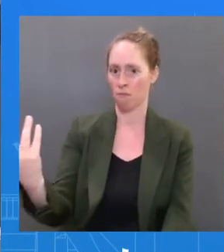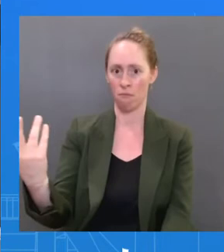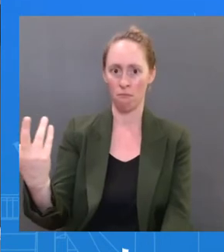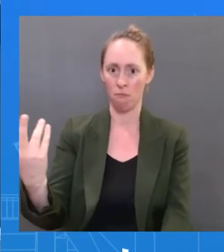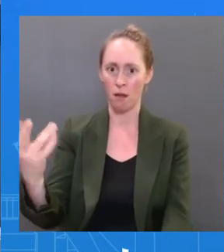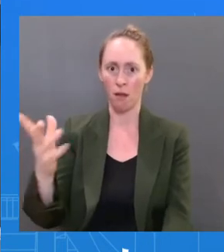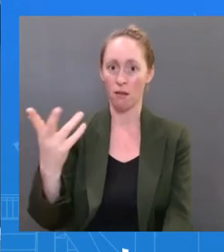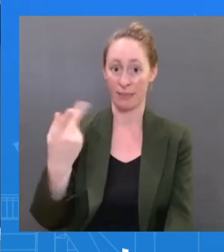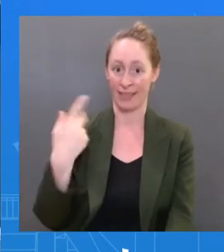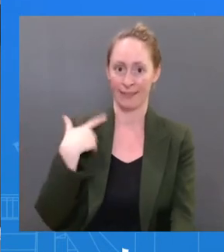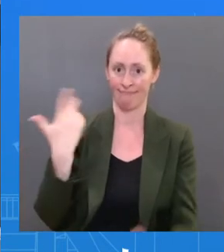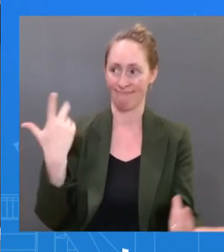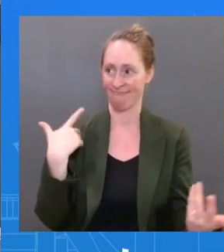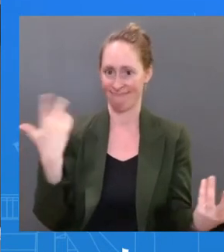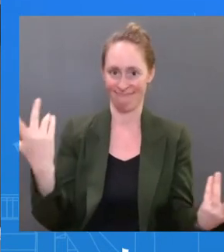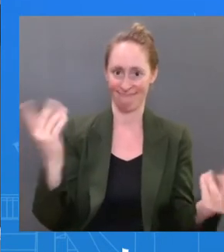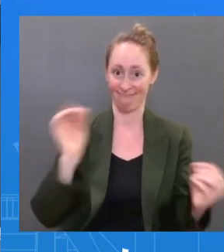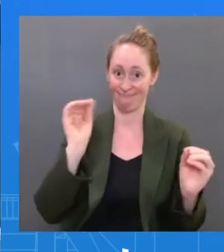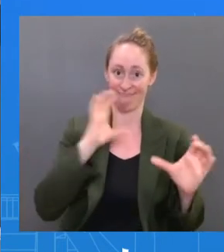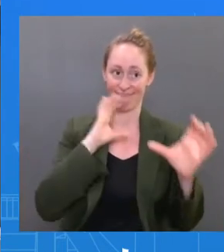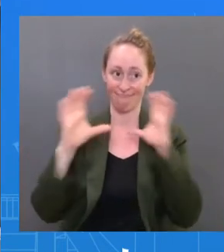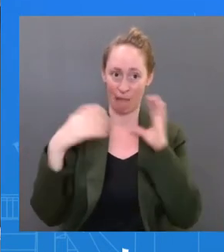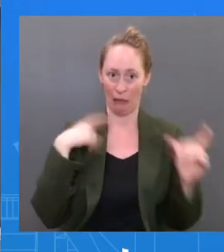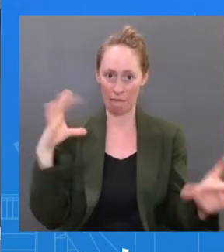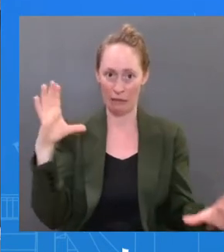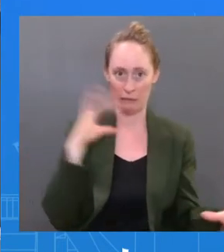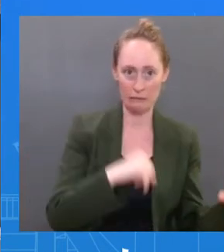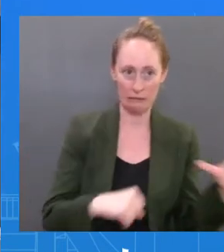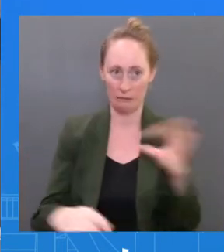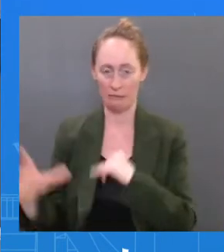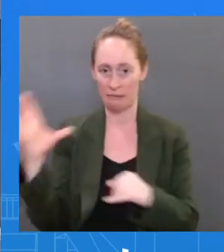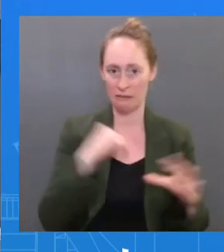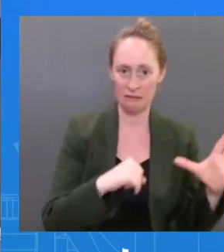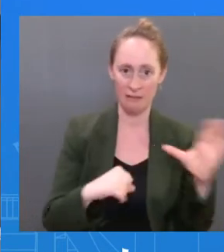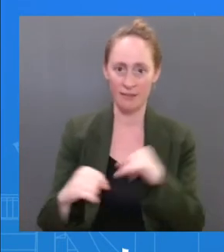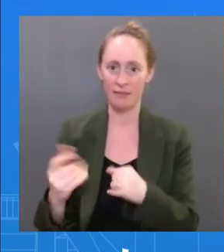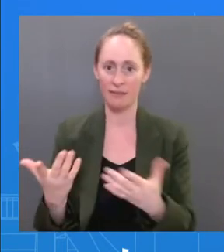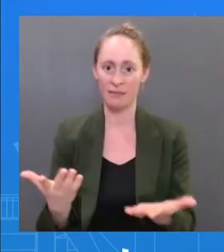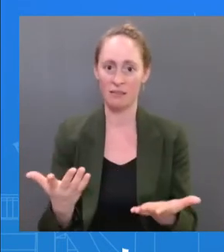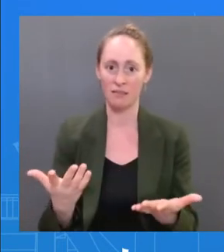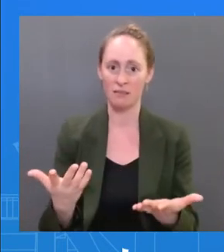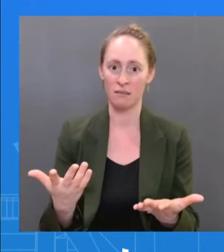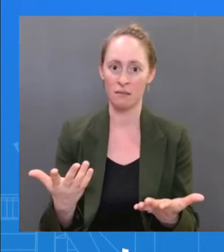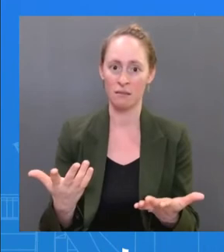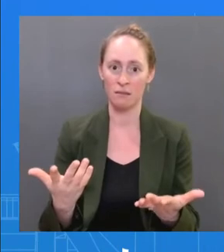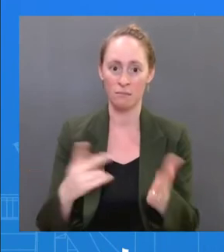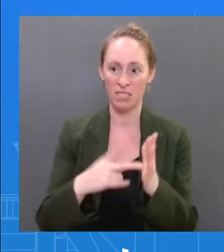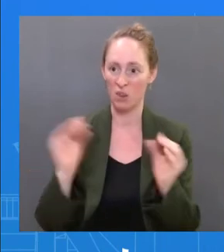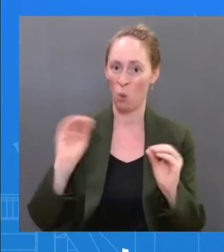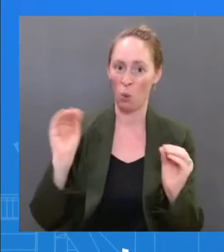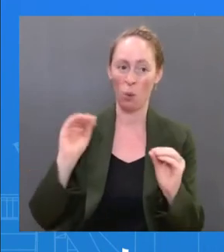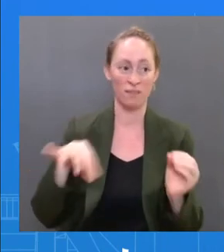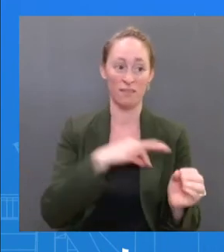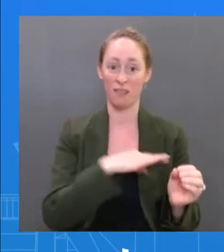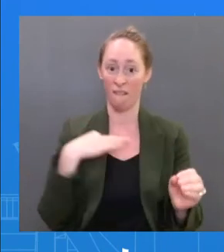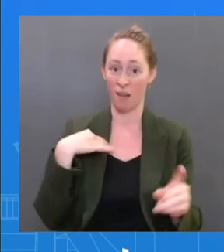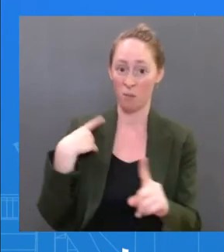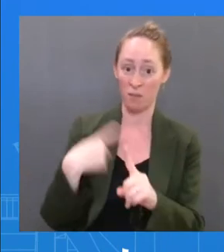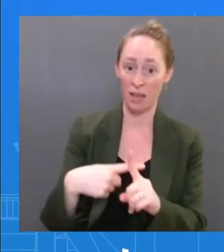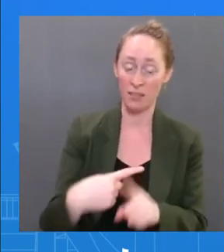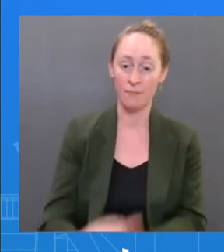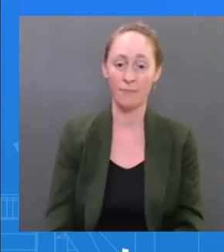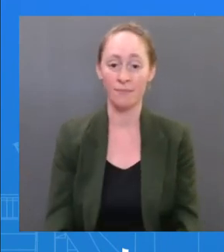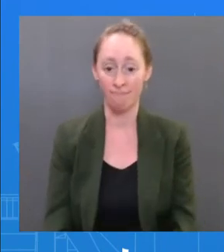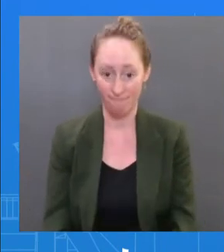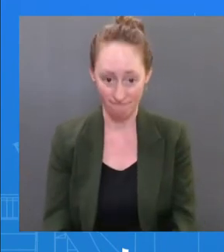there was nothing that happened? There was no positive case where the President was a close contact? Dr. Yes, you're safe to assume that because that's what we have